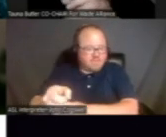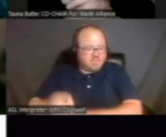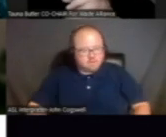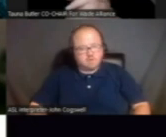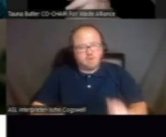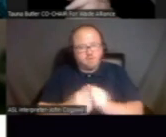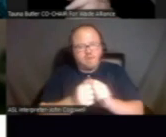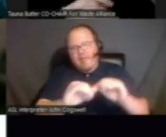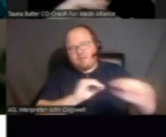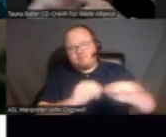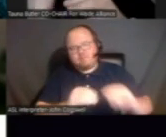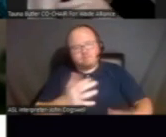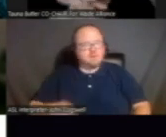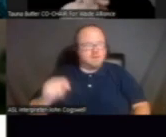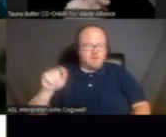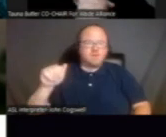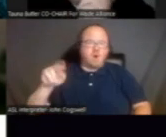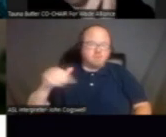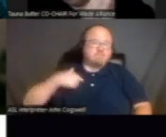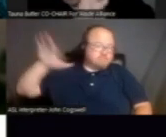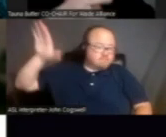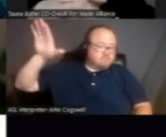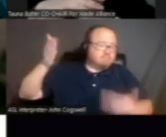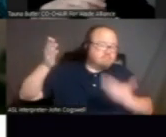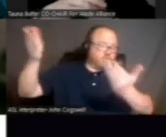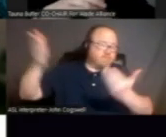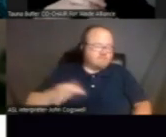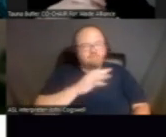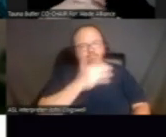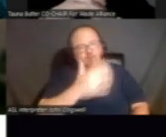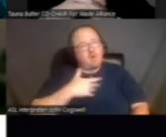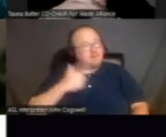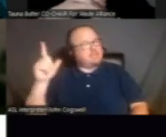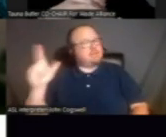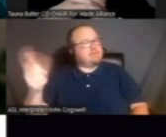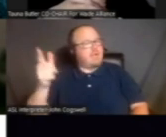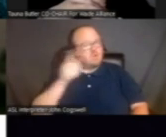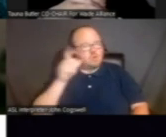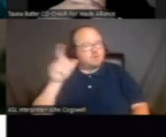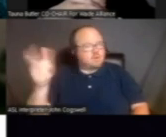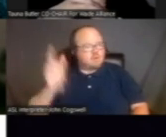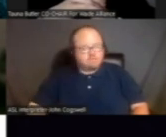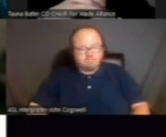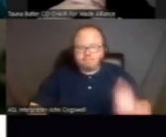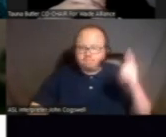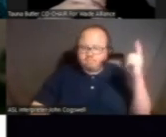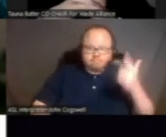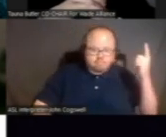correction? Tana, here I do. Thank you, Tana. Can we get a second? I'll second.